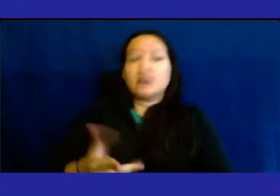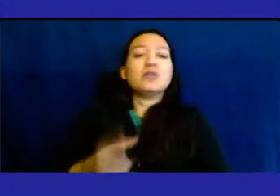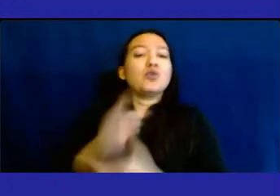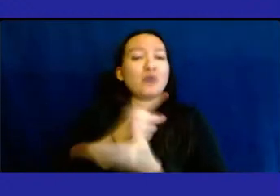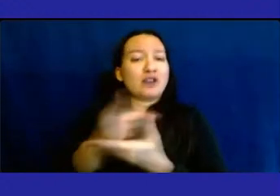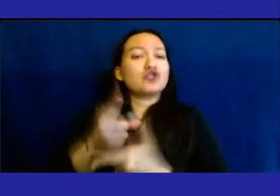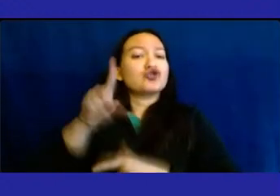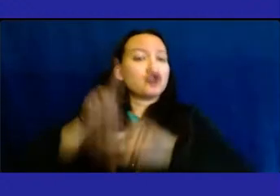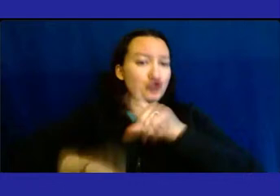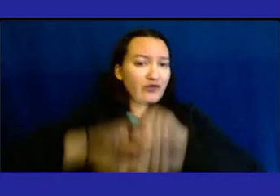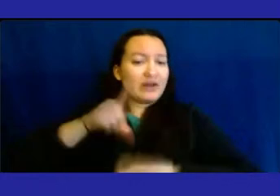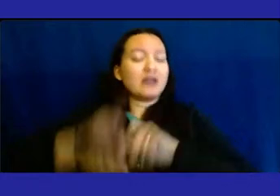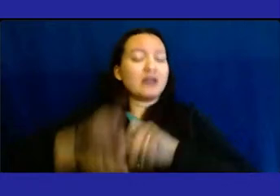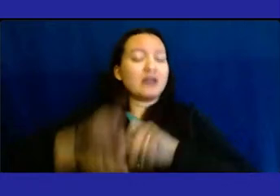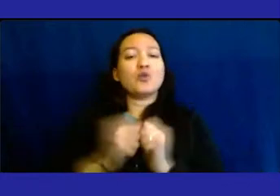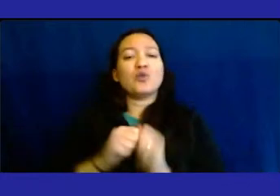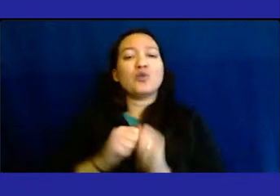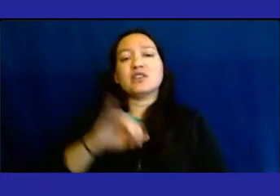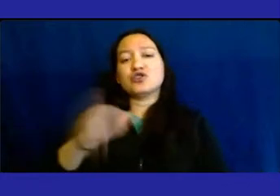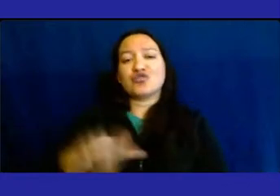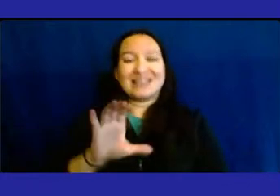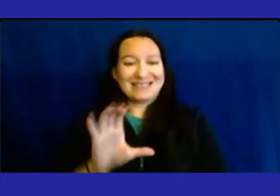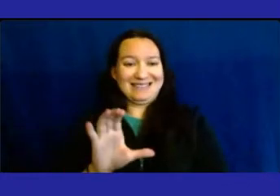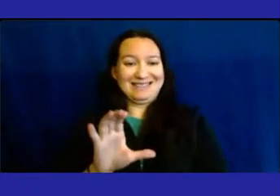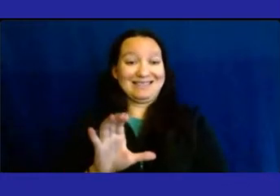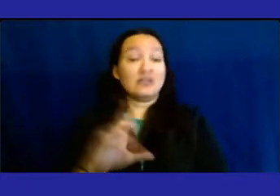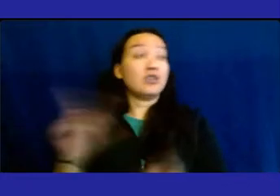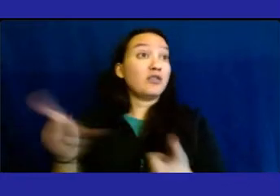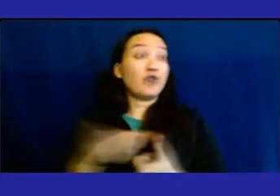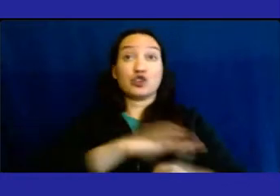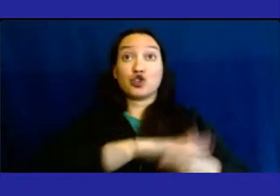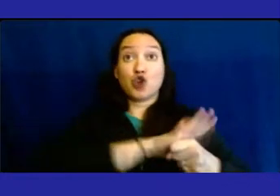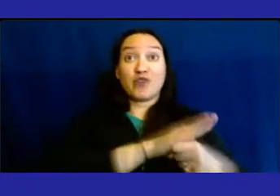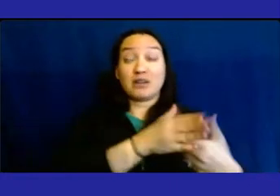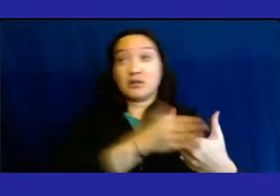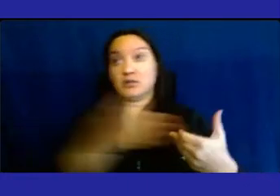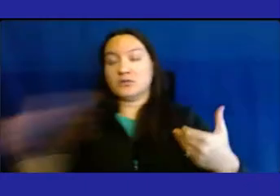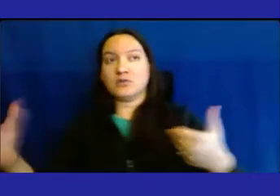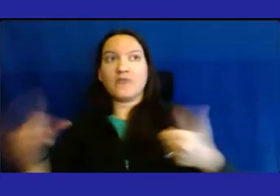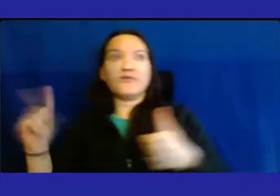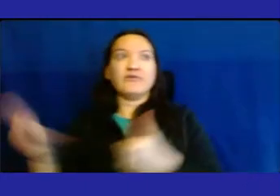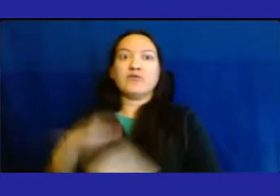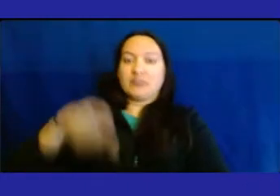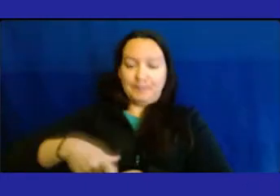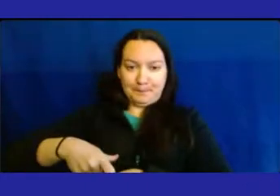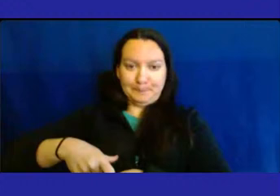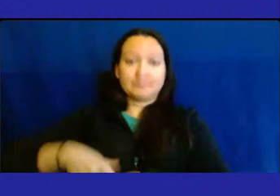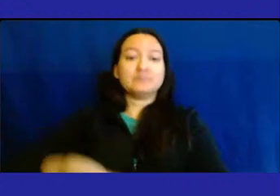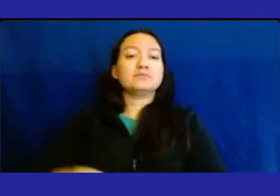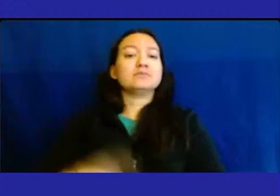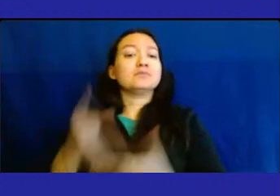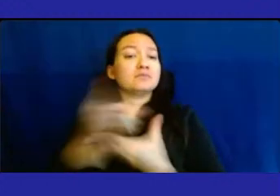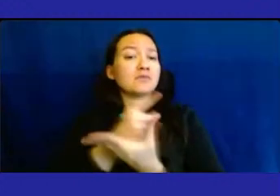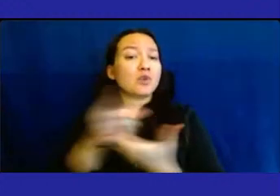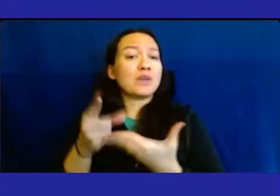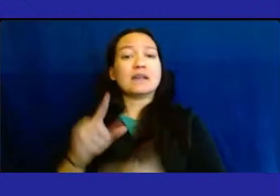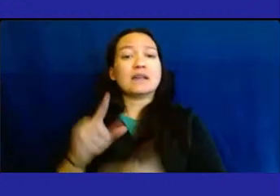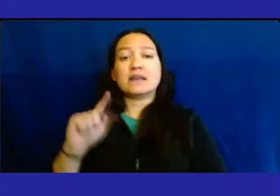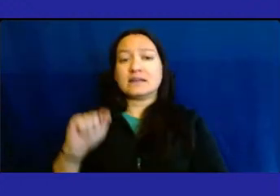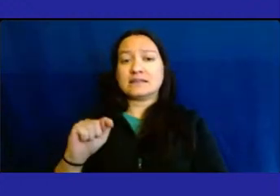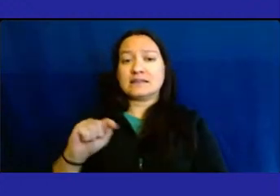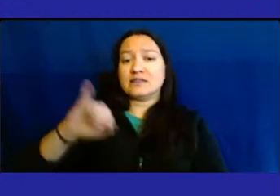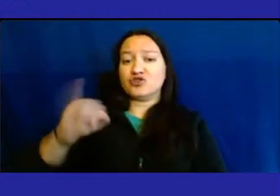Joint Commission, our first since COVID-19 pandemic began. Throughout the week, TJC